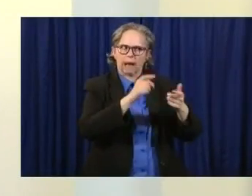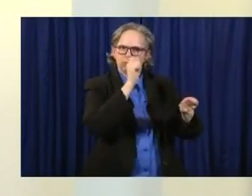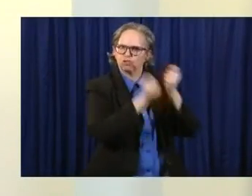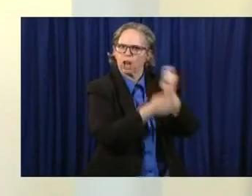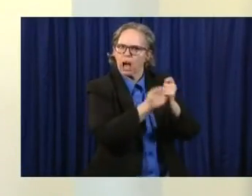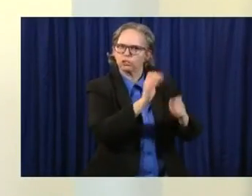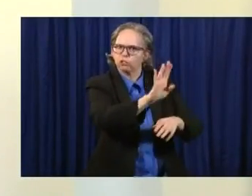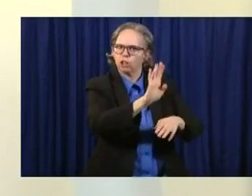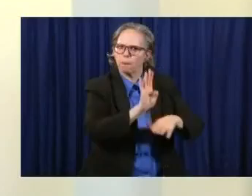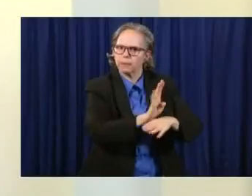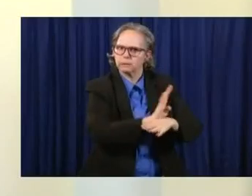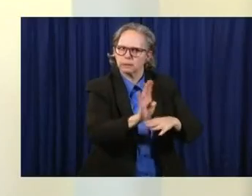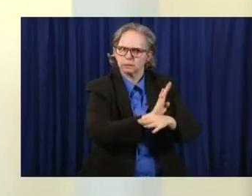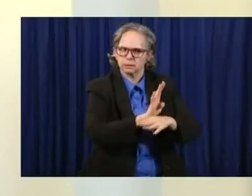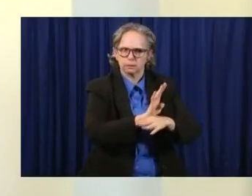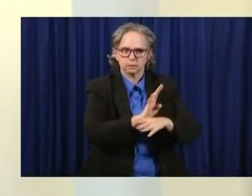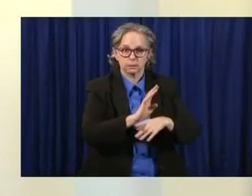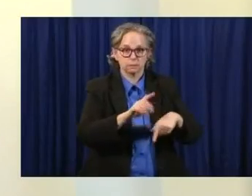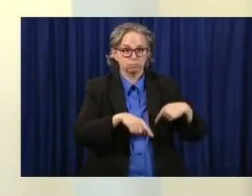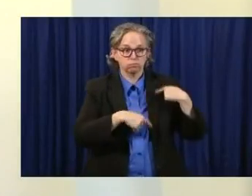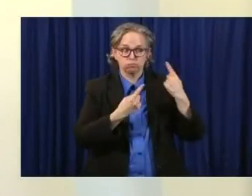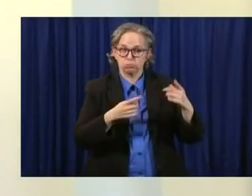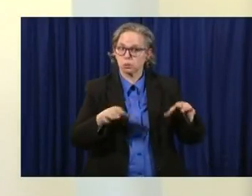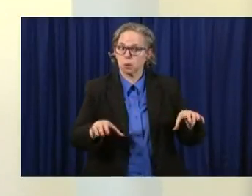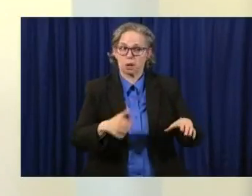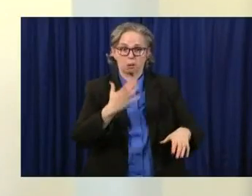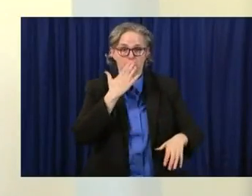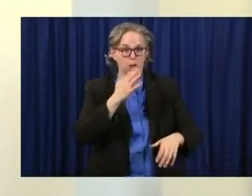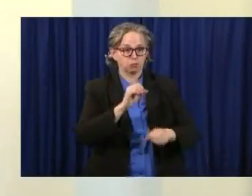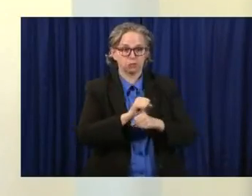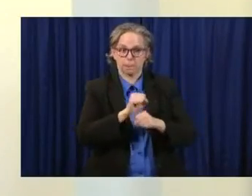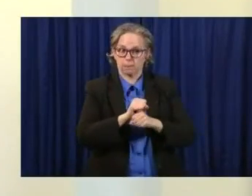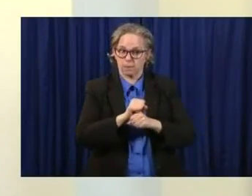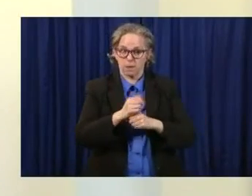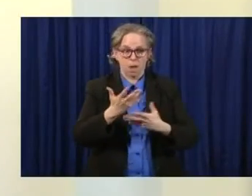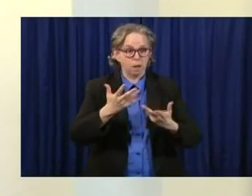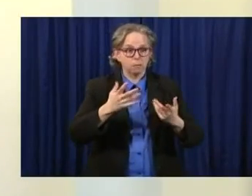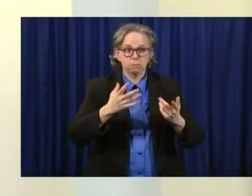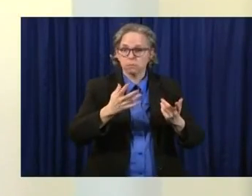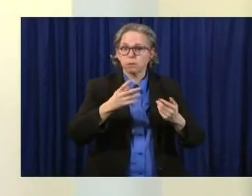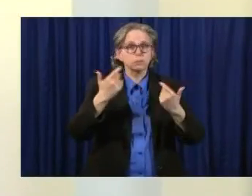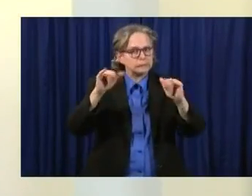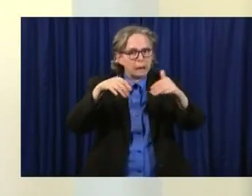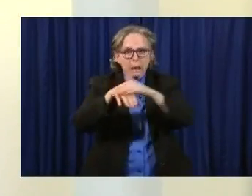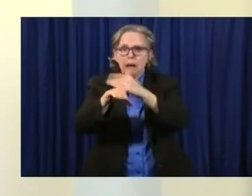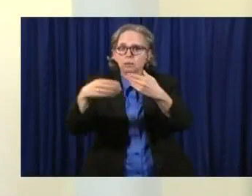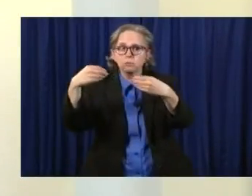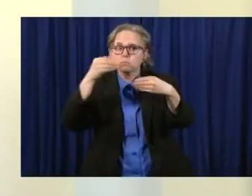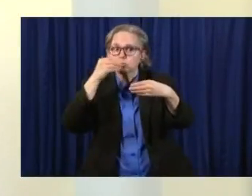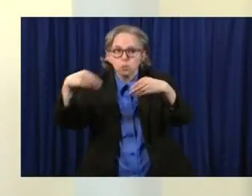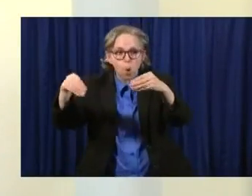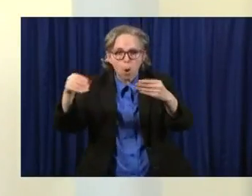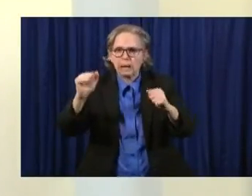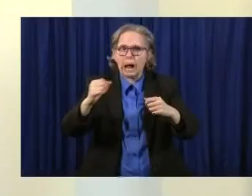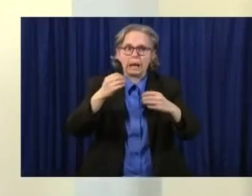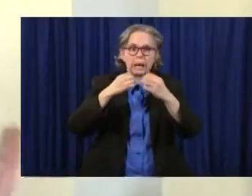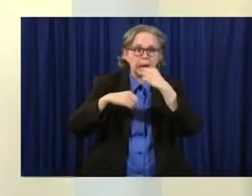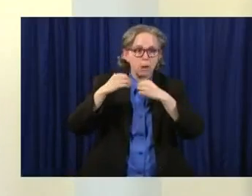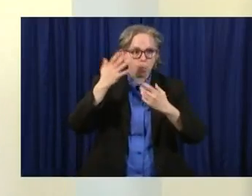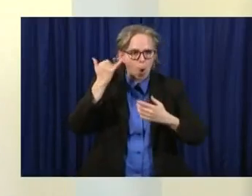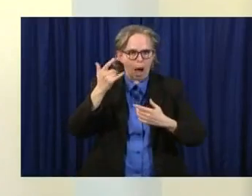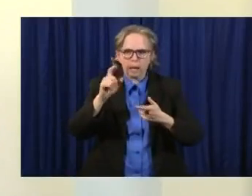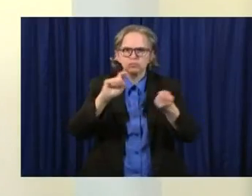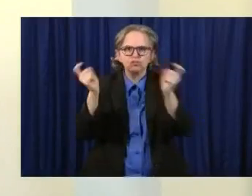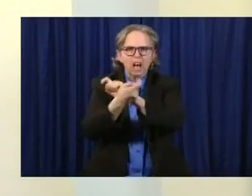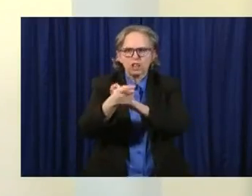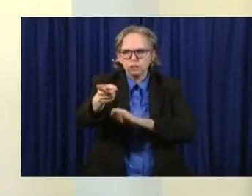to the grocery store because people set up new ways of doing it. That's what should be the conversation right now. There is no perfect way to go